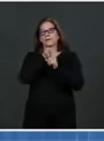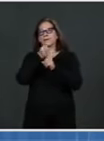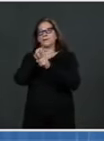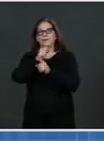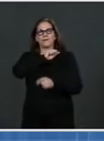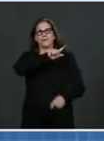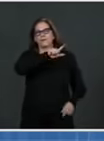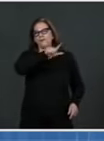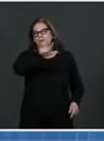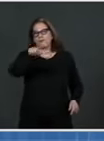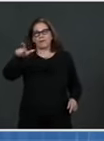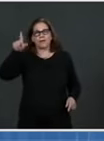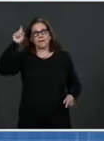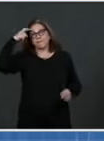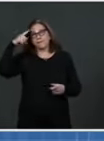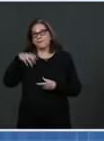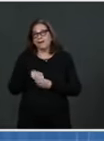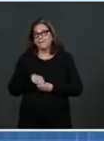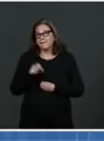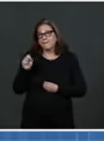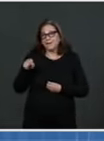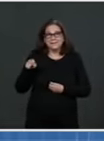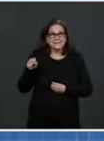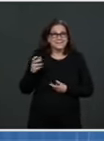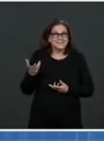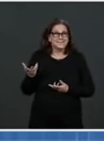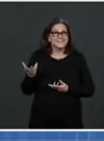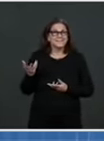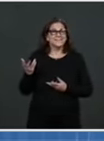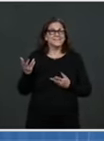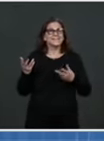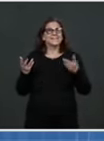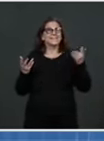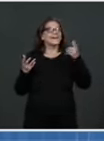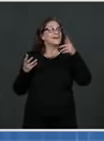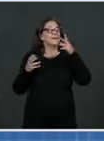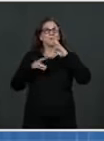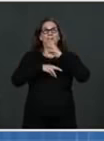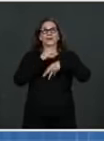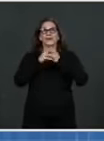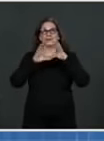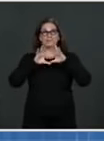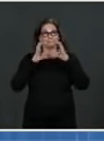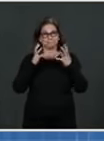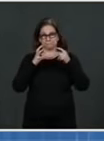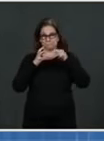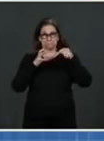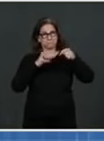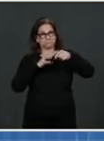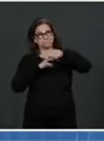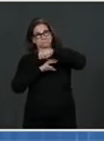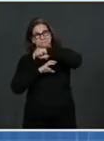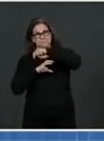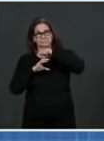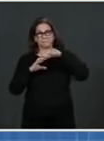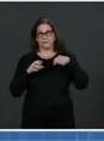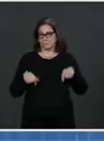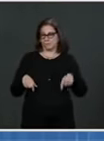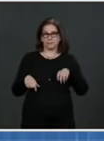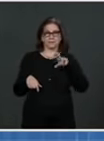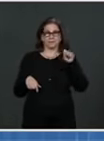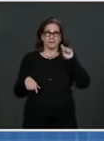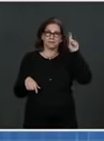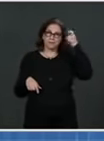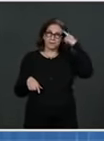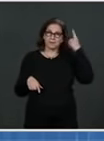unlike other parts of the world, the government here is not viewing its role as the place to